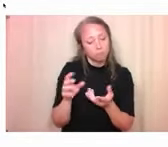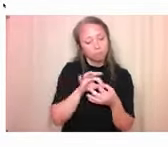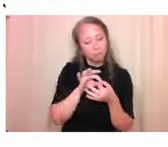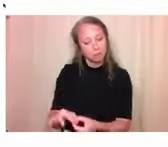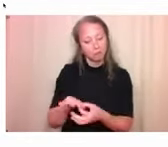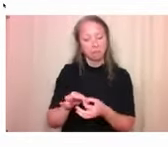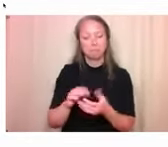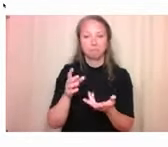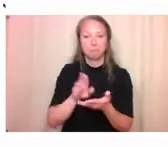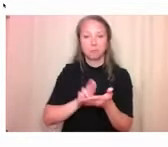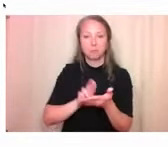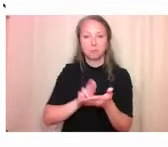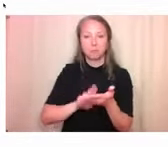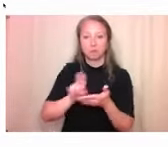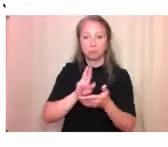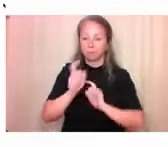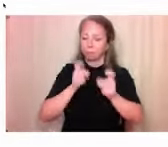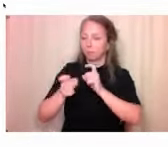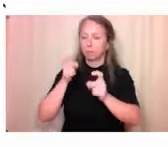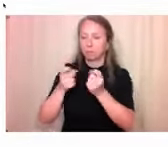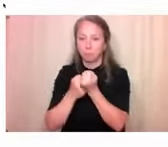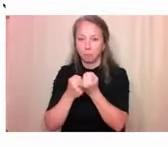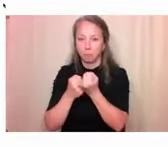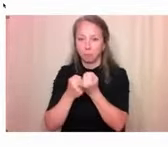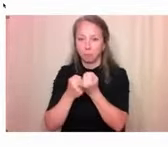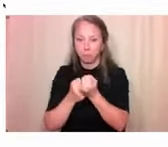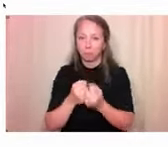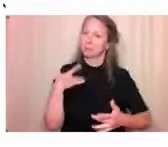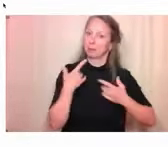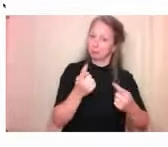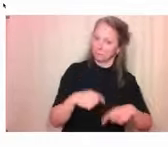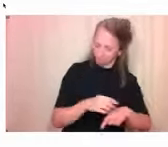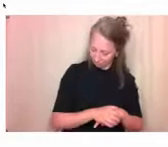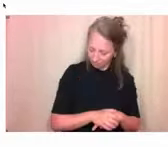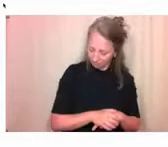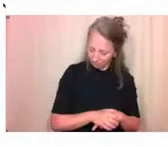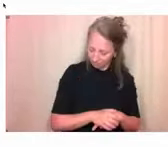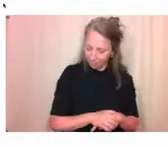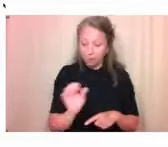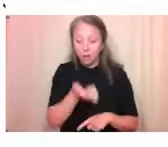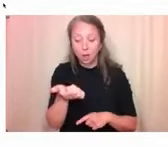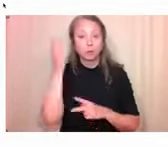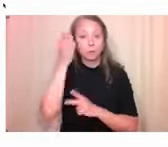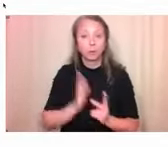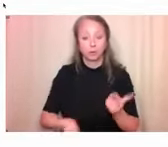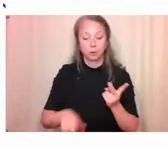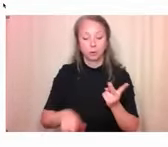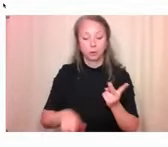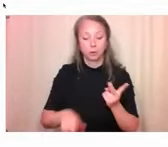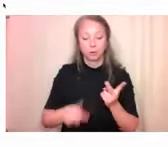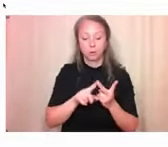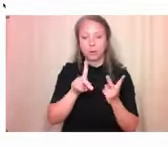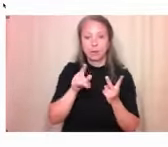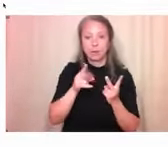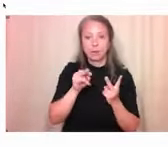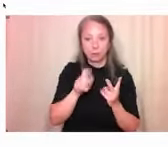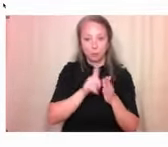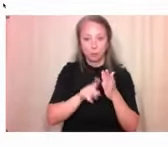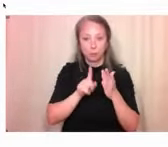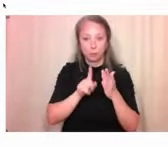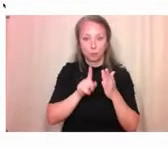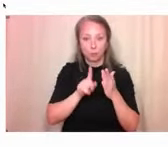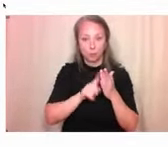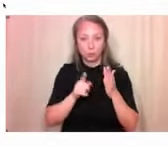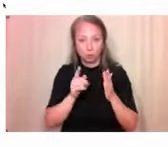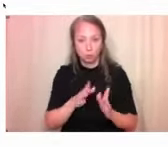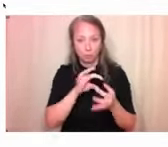with her is Catherine. She is a research analyst at the Peach Research Unit, as well as a Dalhousie graduate, having completed her Master of Planning degree